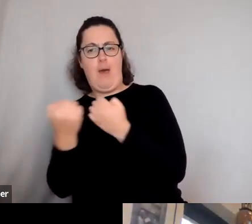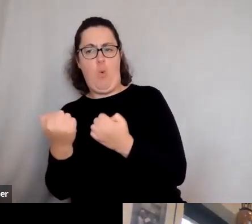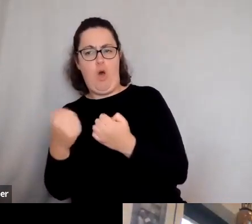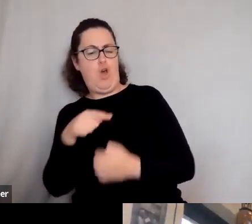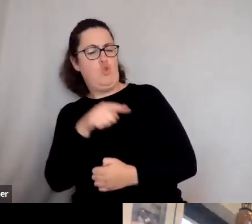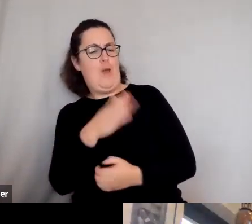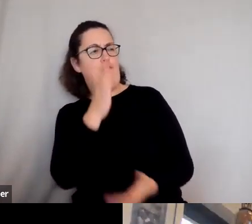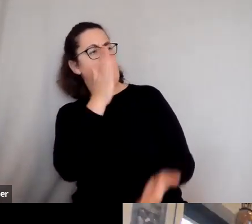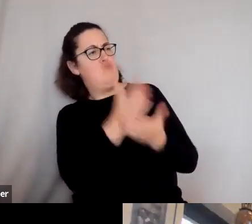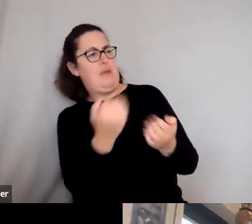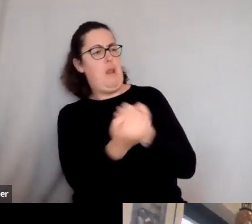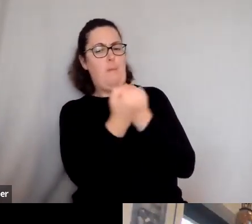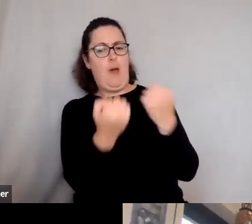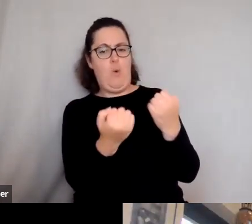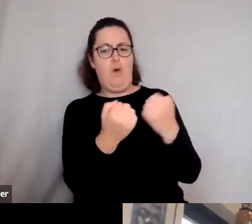real power.